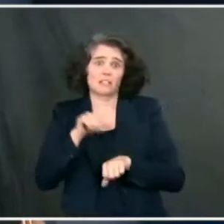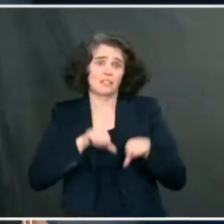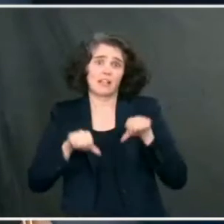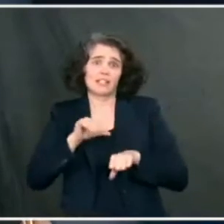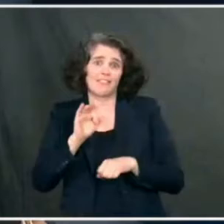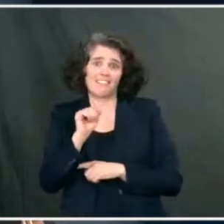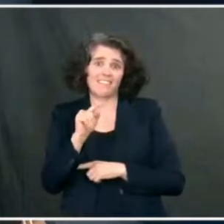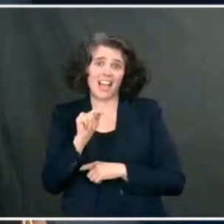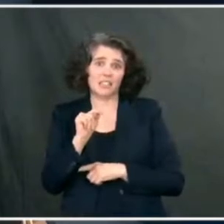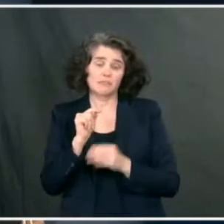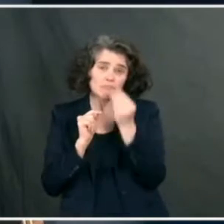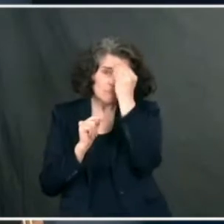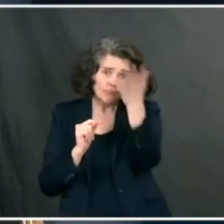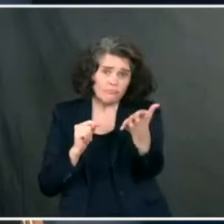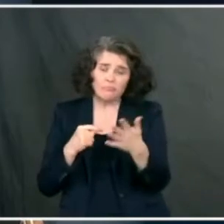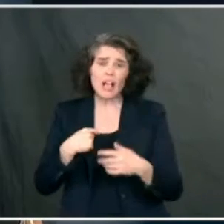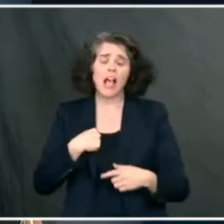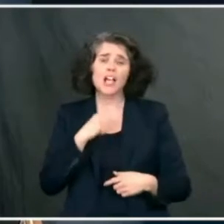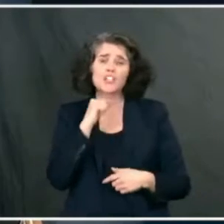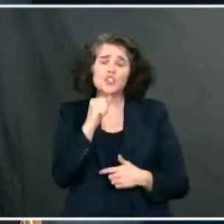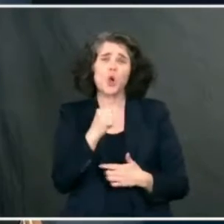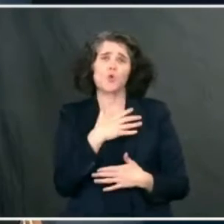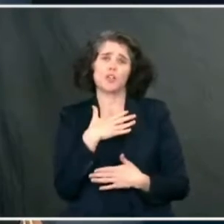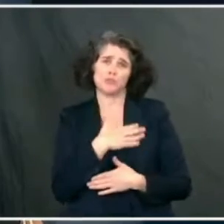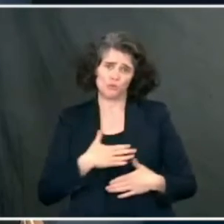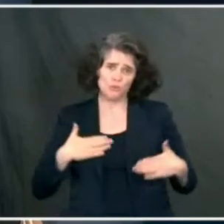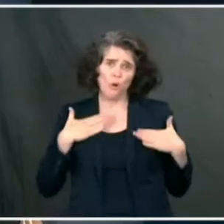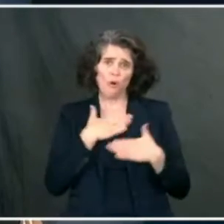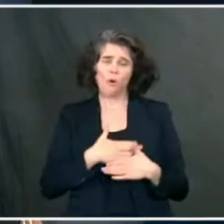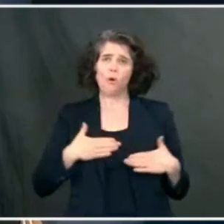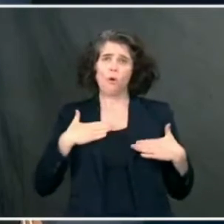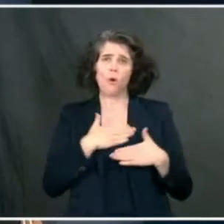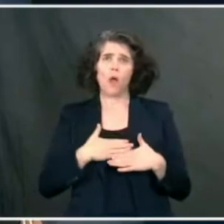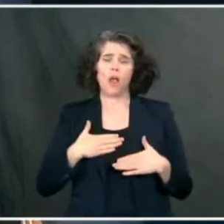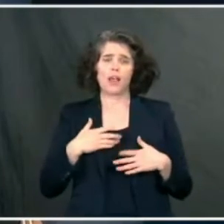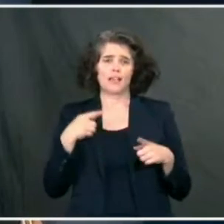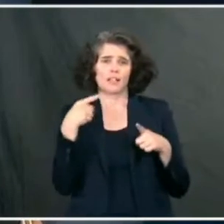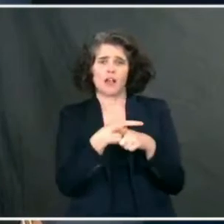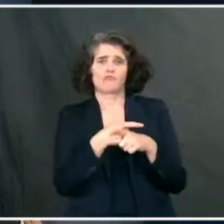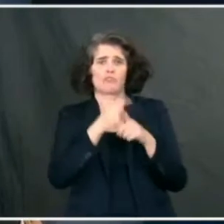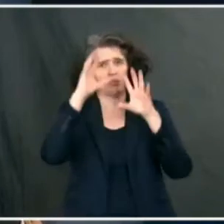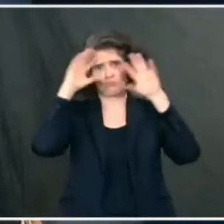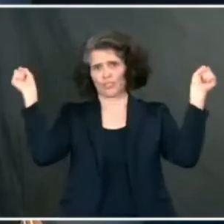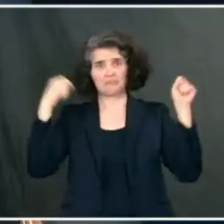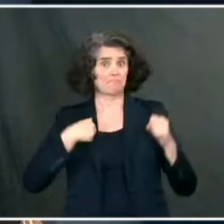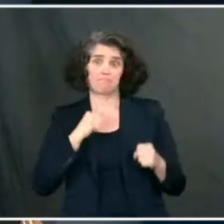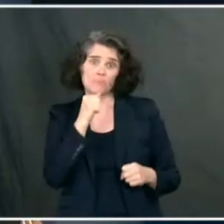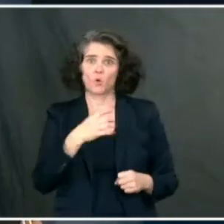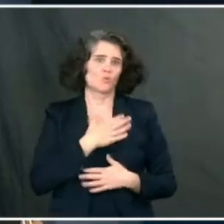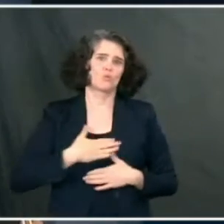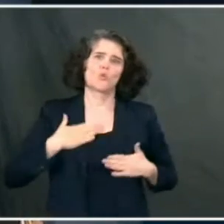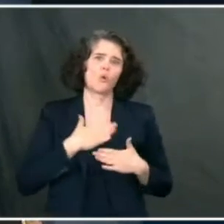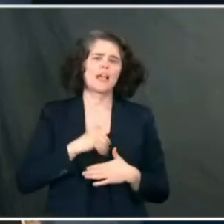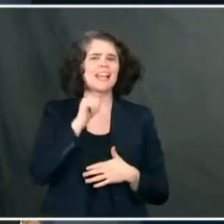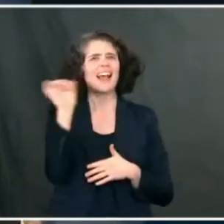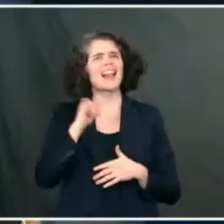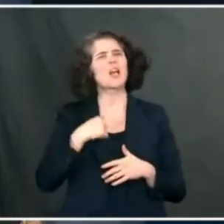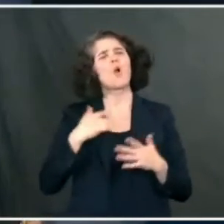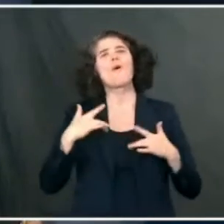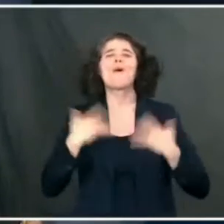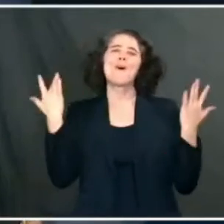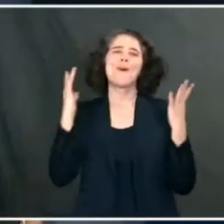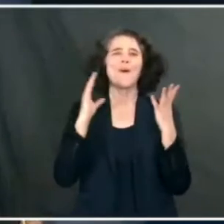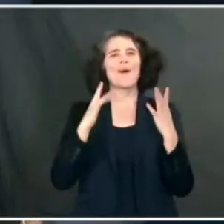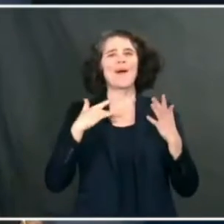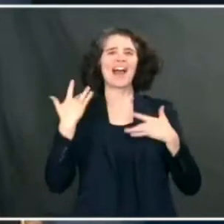I take no pleasure at all in being in a situation of contradicting the president. So it was really something that you didn't feel that you